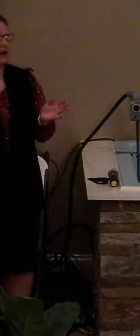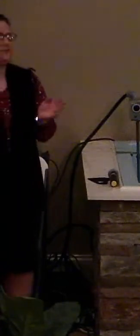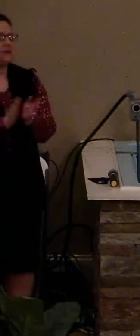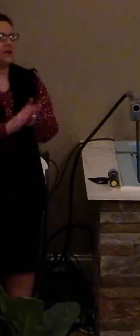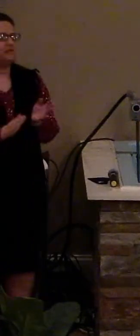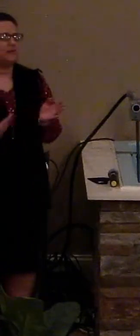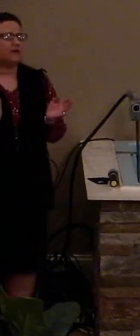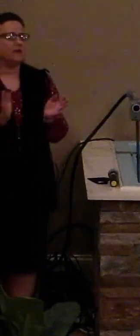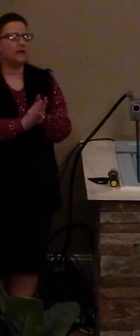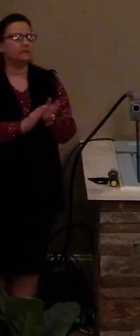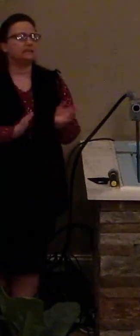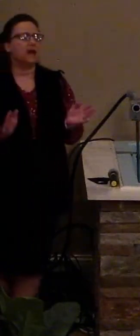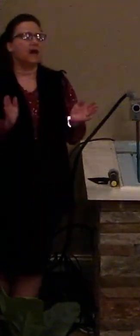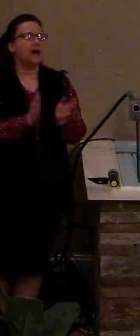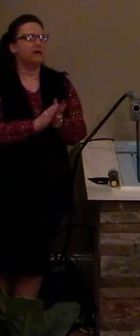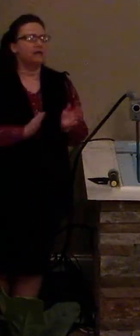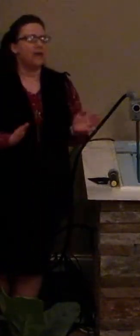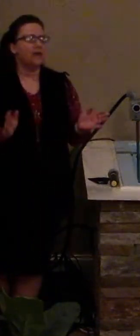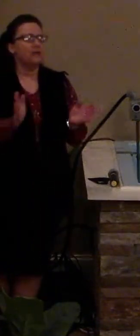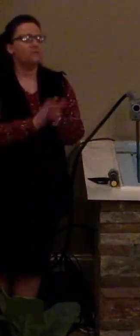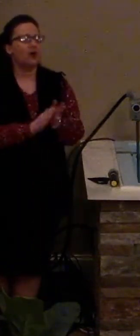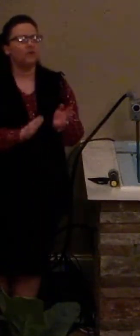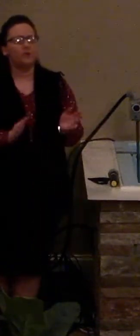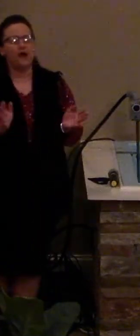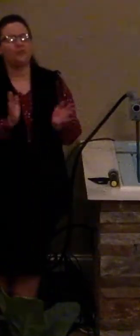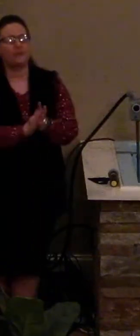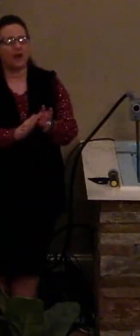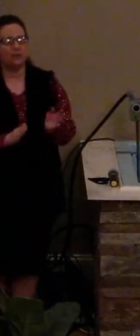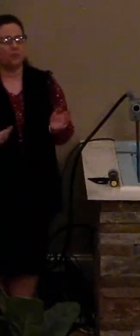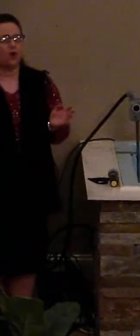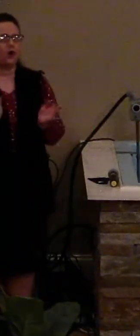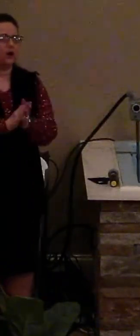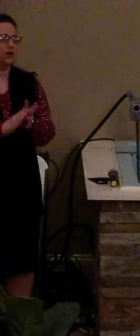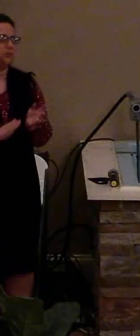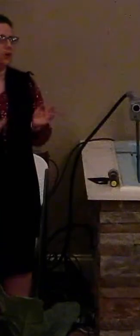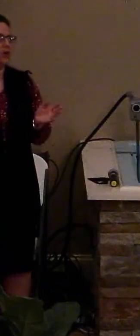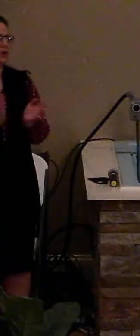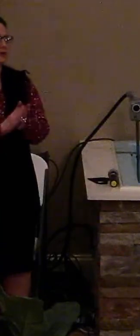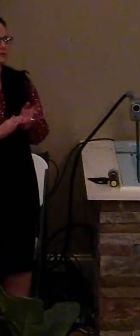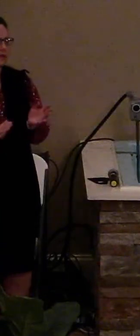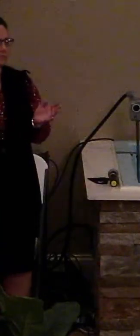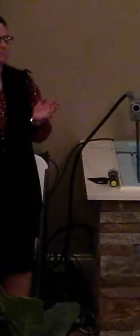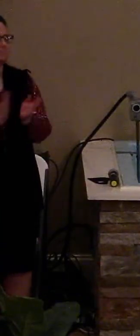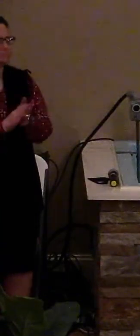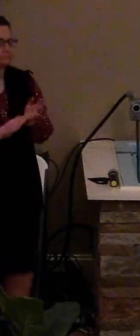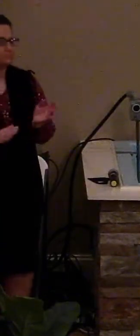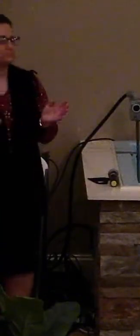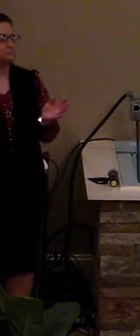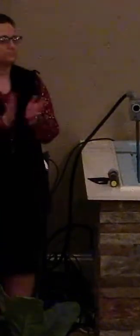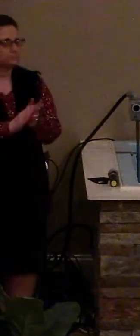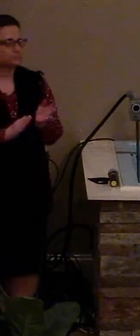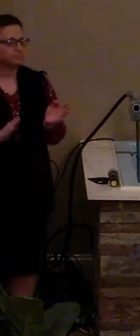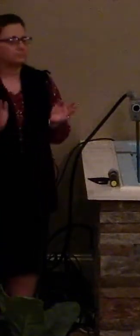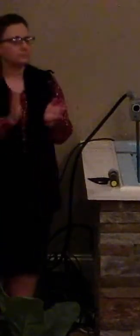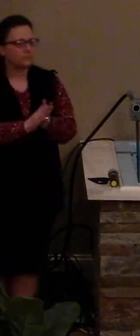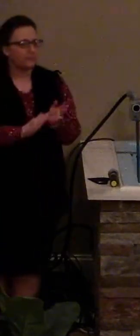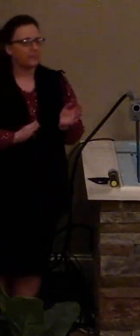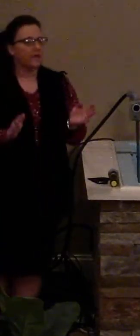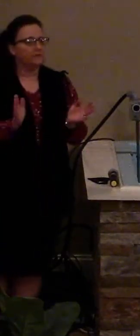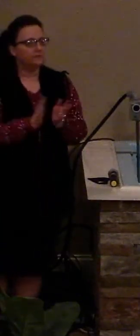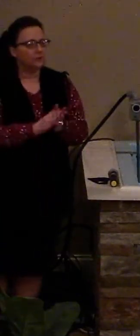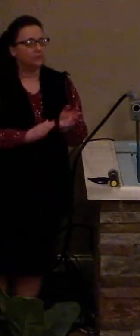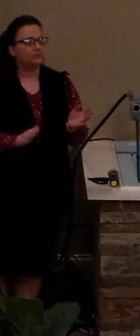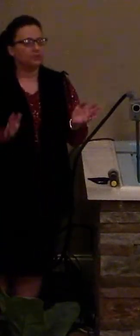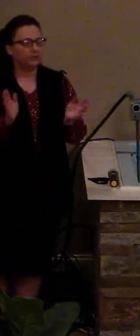It needs all for everything that's done and ain't all the wealth I want. The world is made, but it's just so I wouldn't